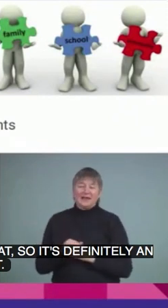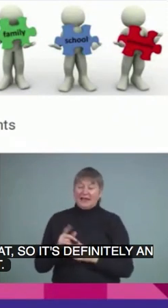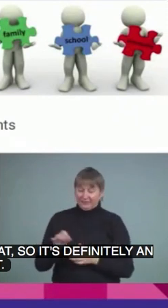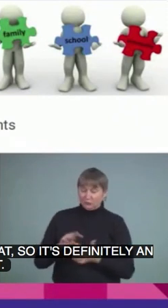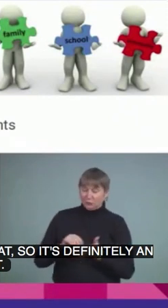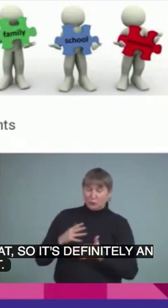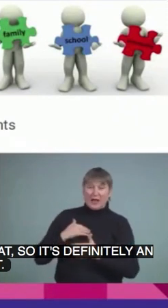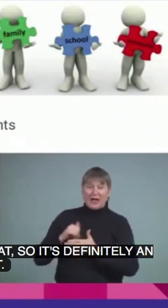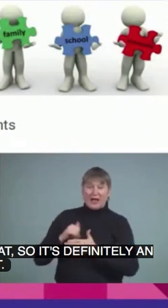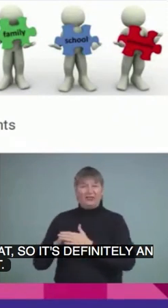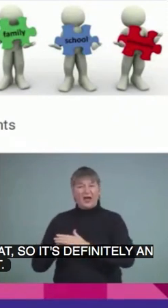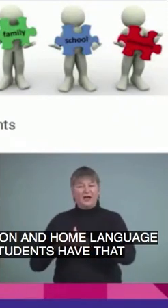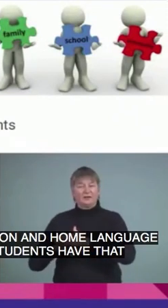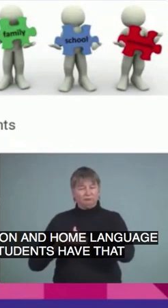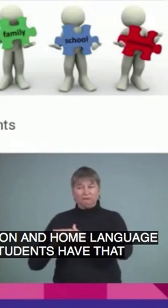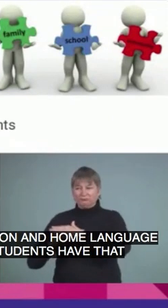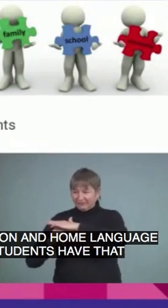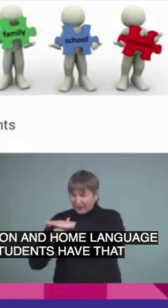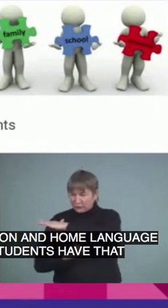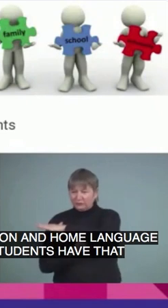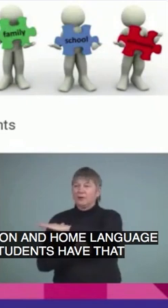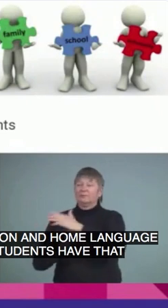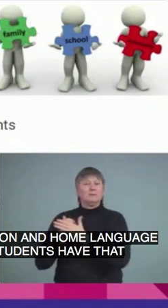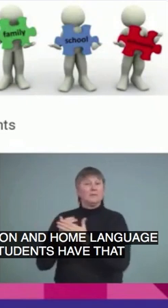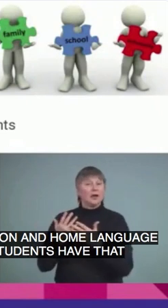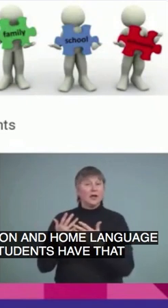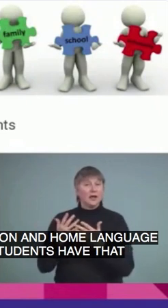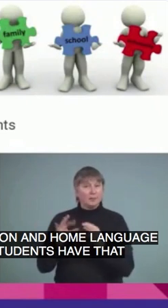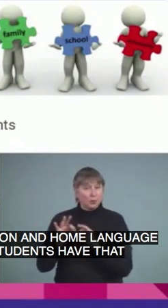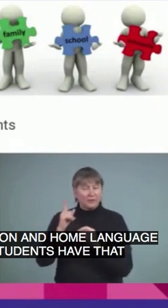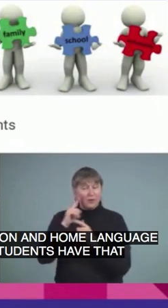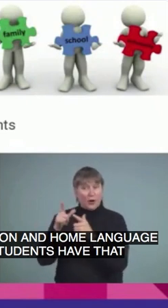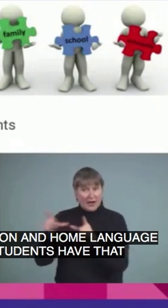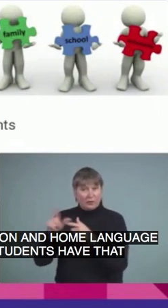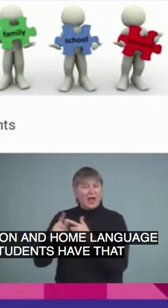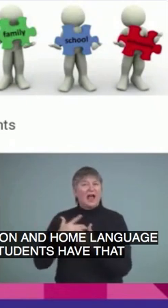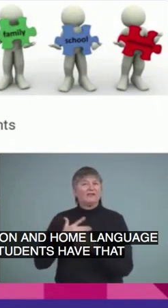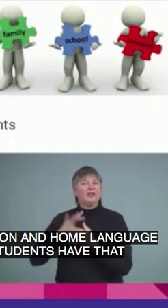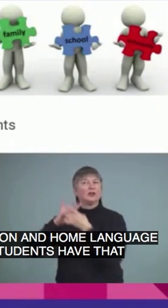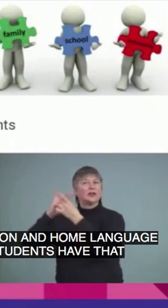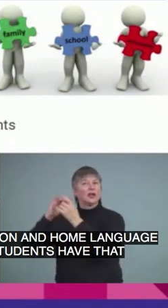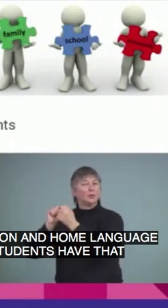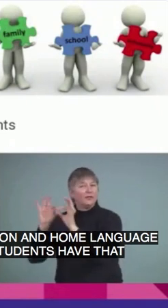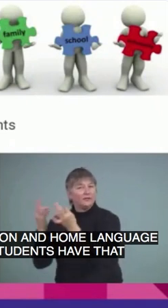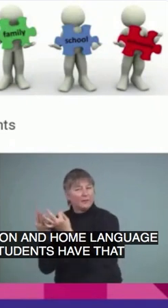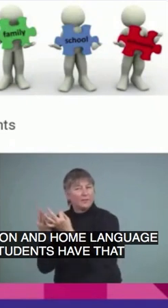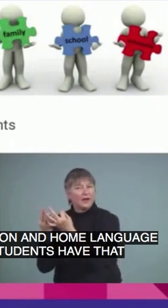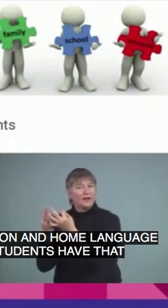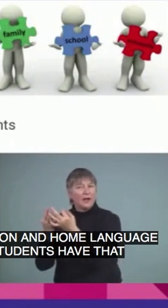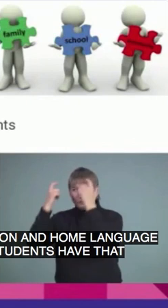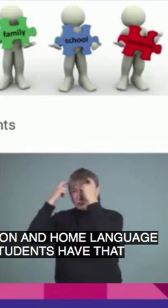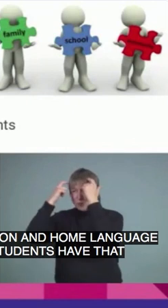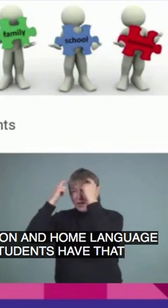build connections with their family. Their brain has already understand how to organize language.